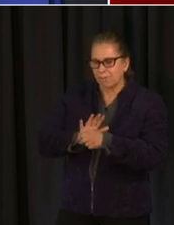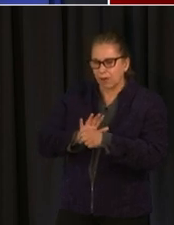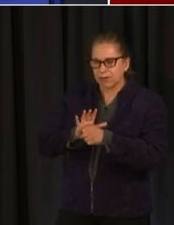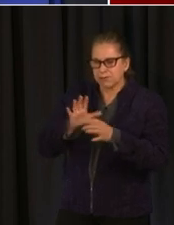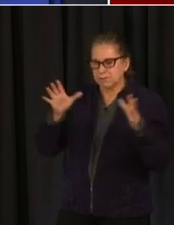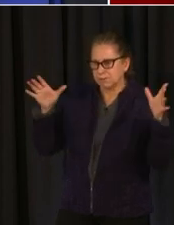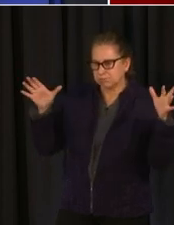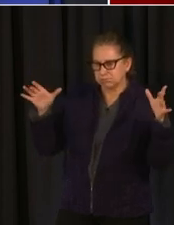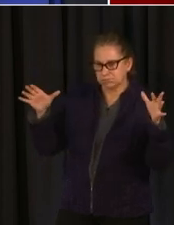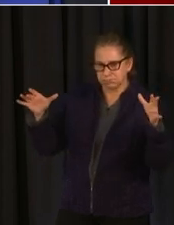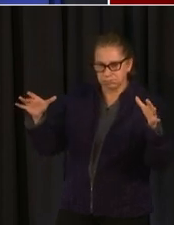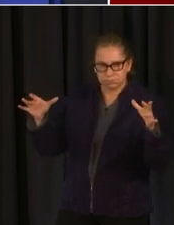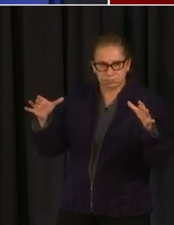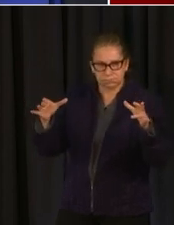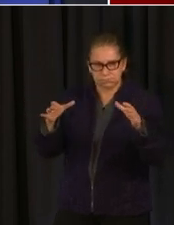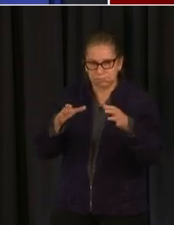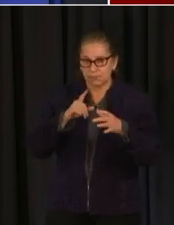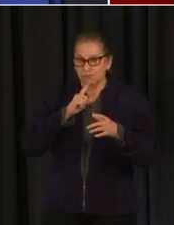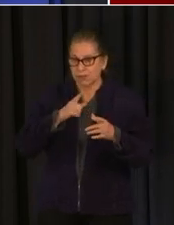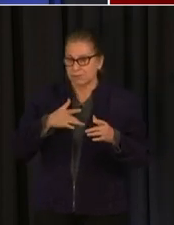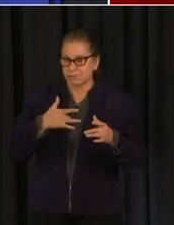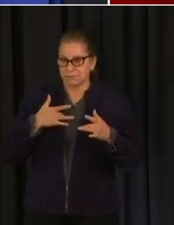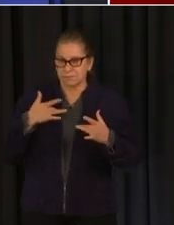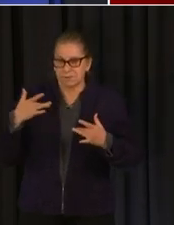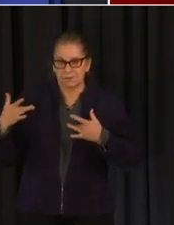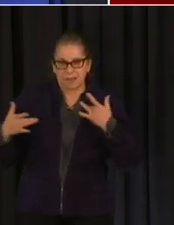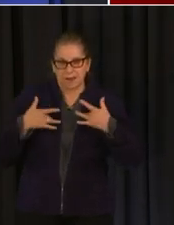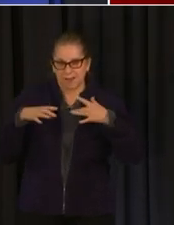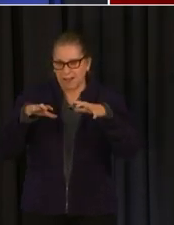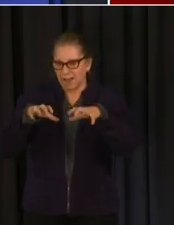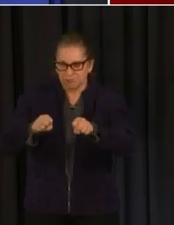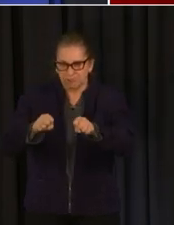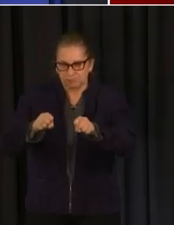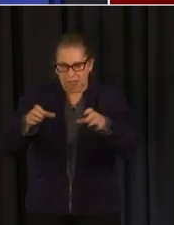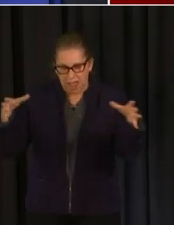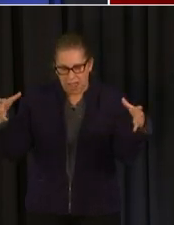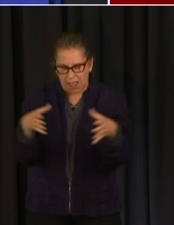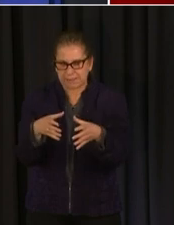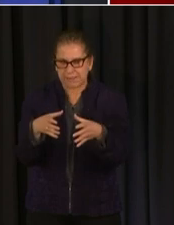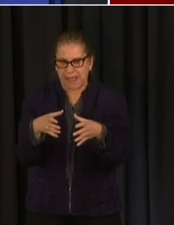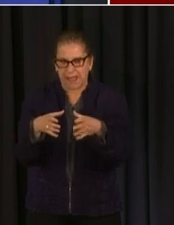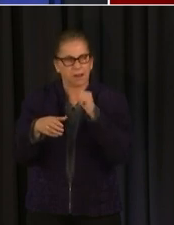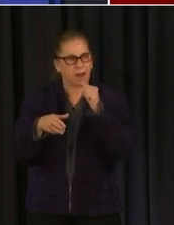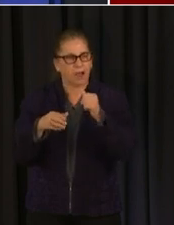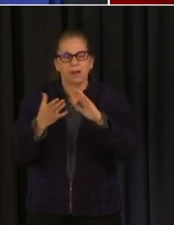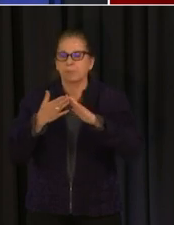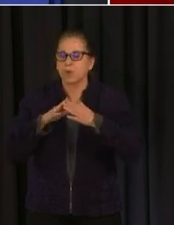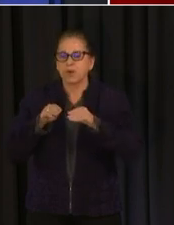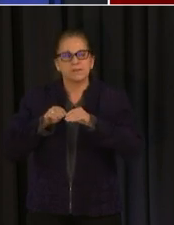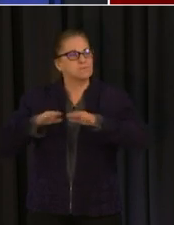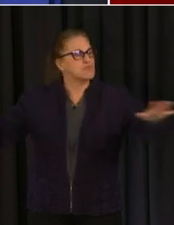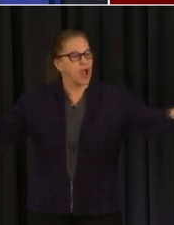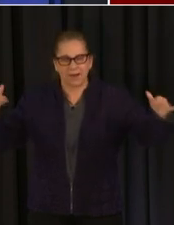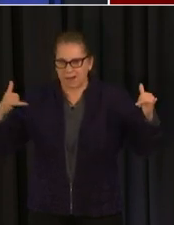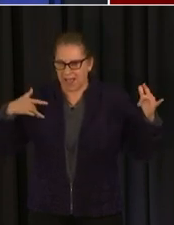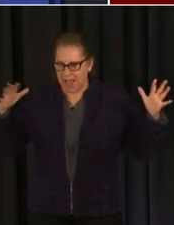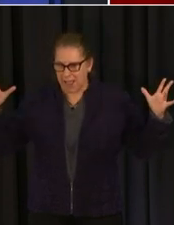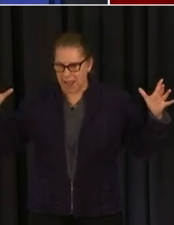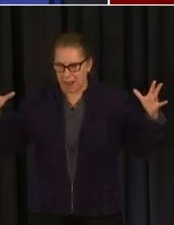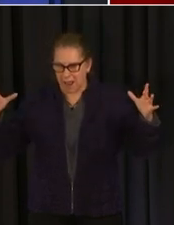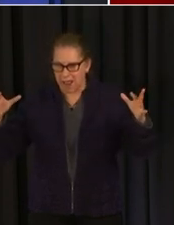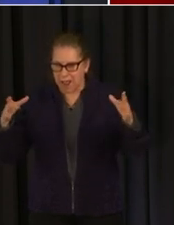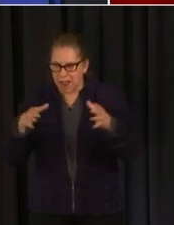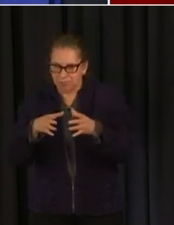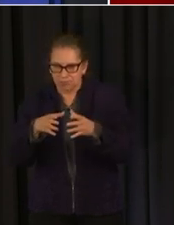approaching uh containment of the virus in our jurisdiction in order to be able to continue to do that and to sustain containment